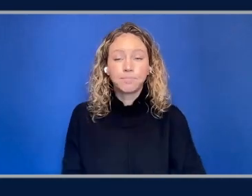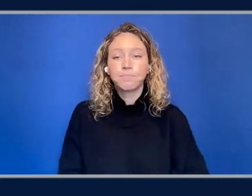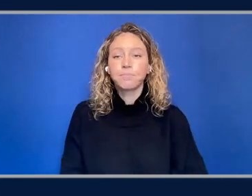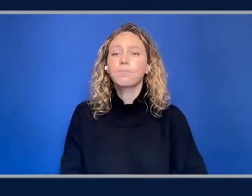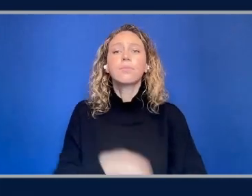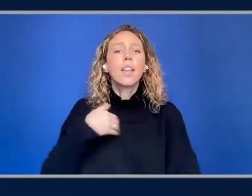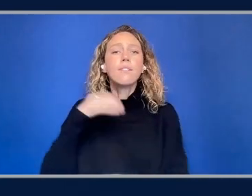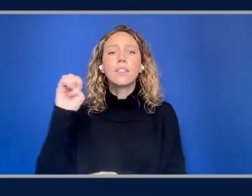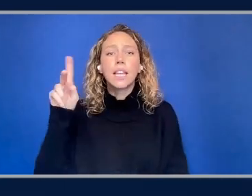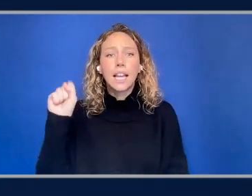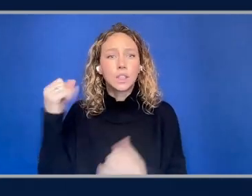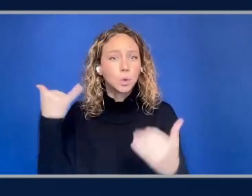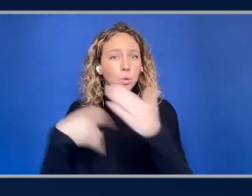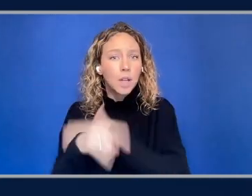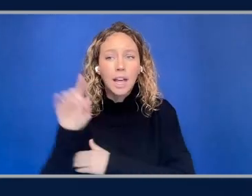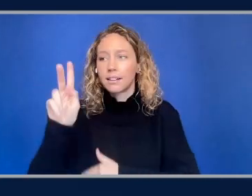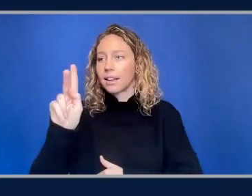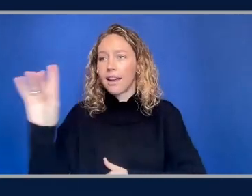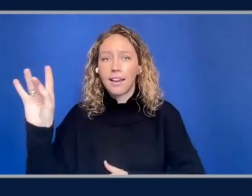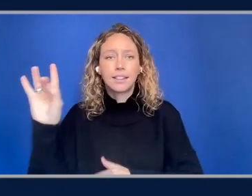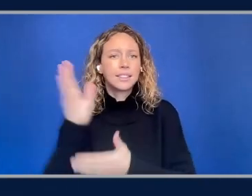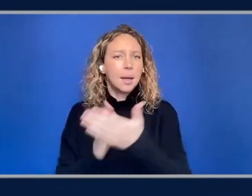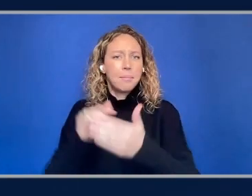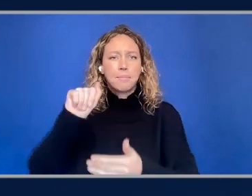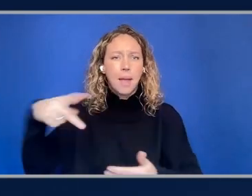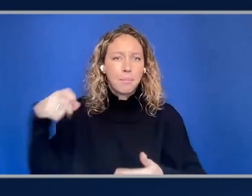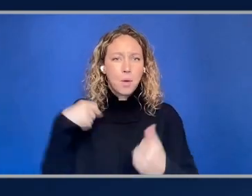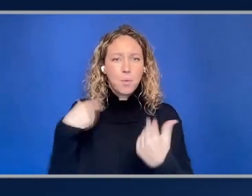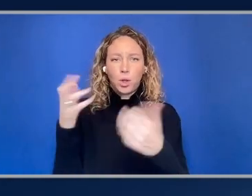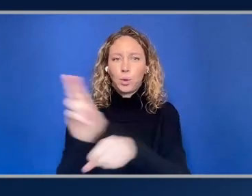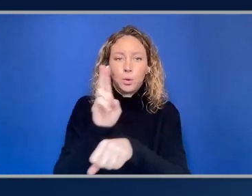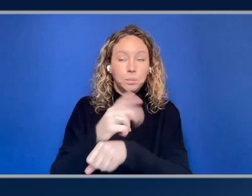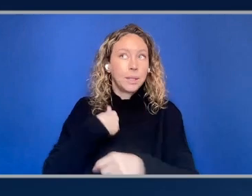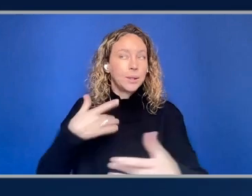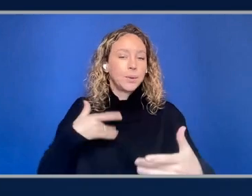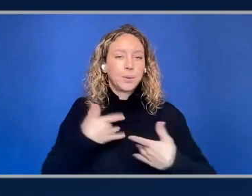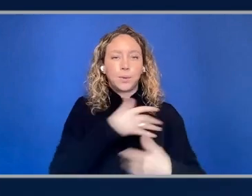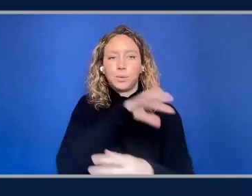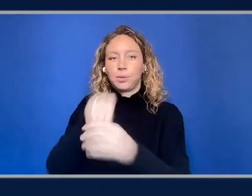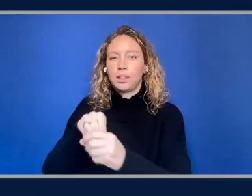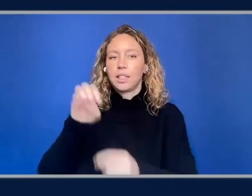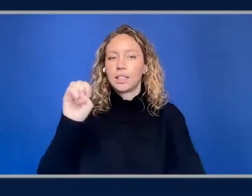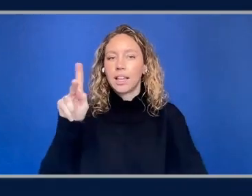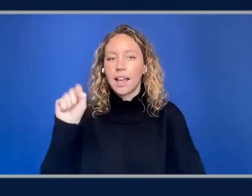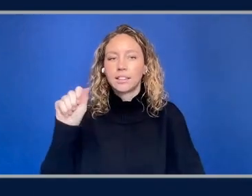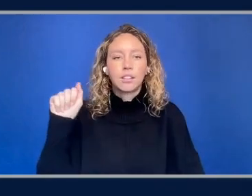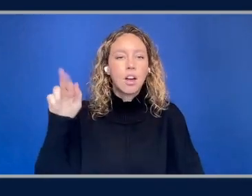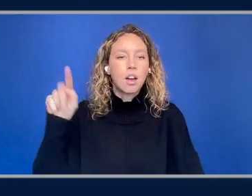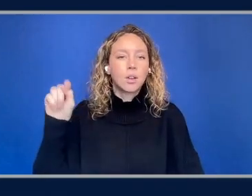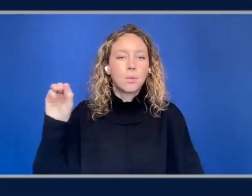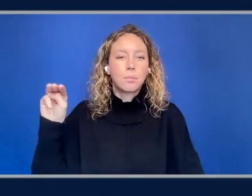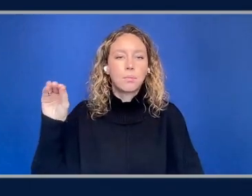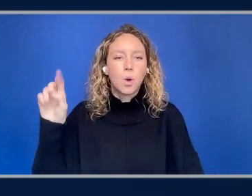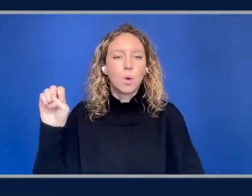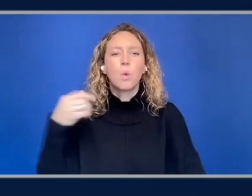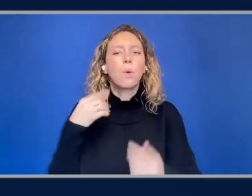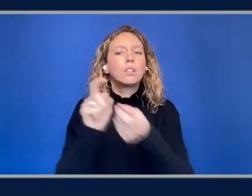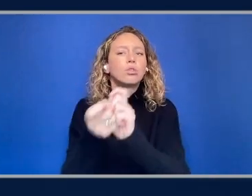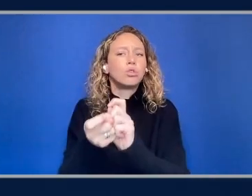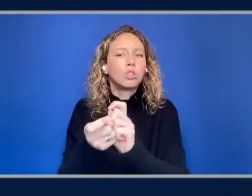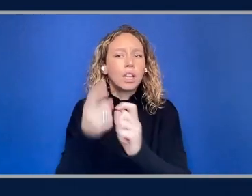Kubernetes manifest, some application that I want to deploy and I'm excited to use EKS auto mode, what's the change in developer experience, if at all?